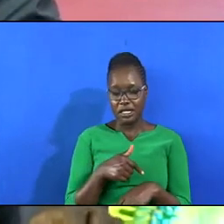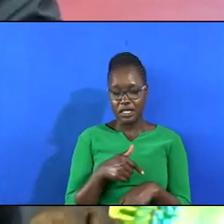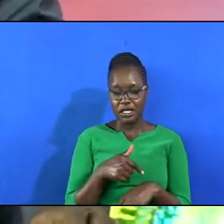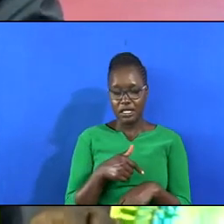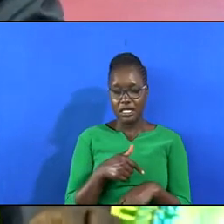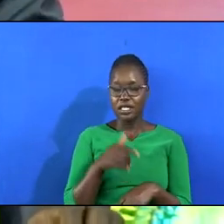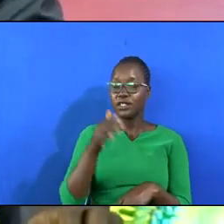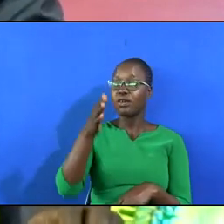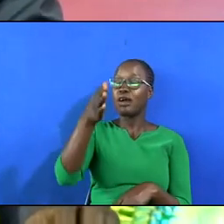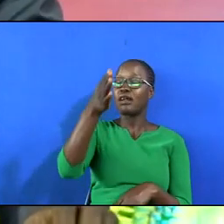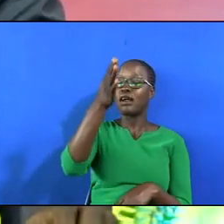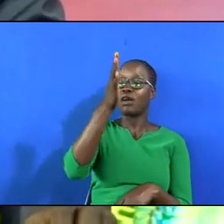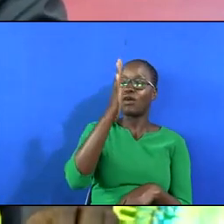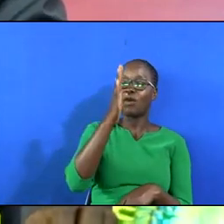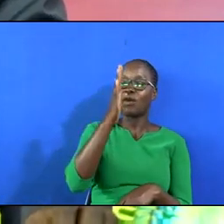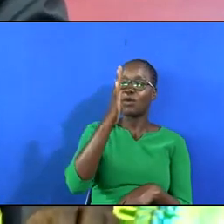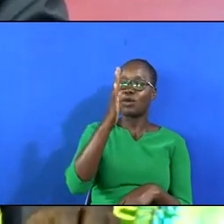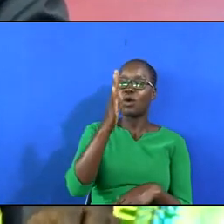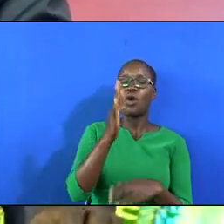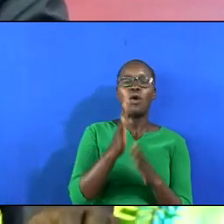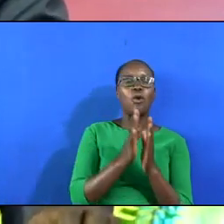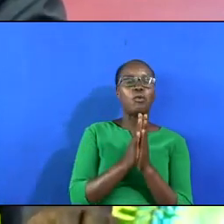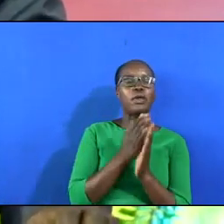That you are a God who hears prayer